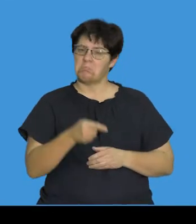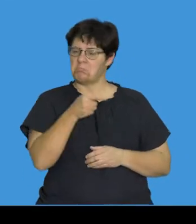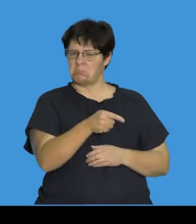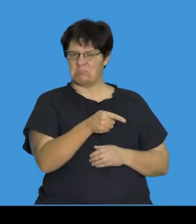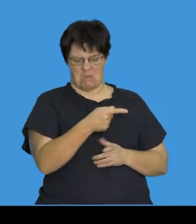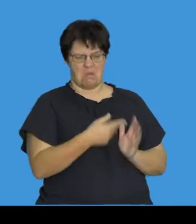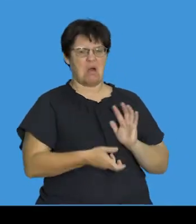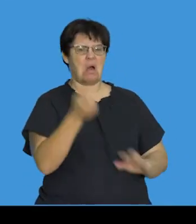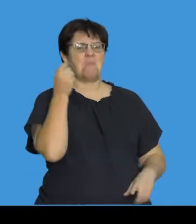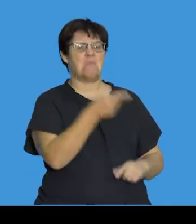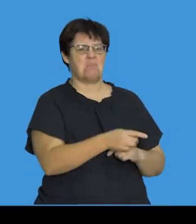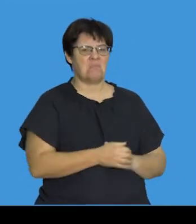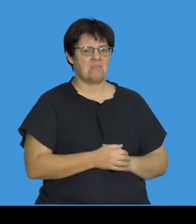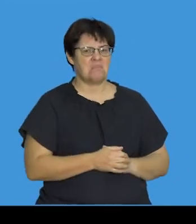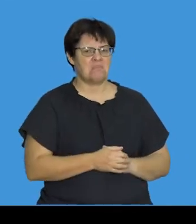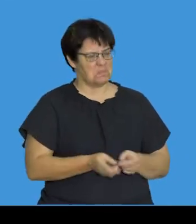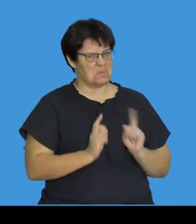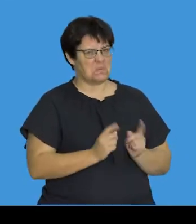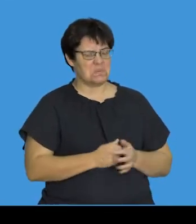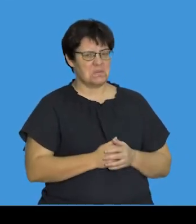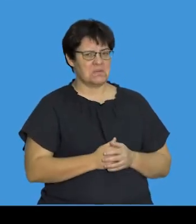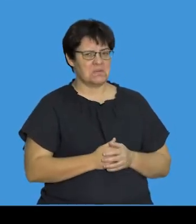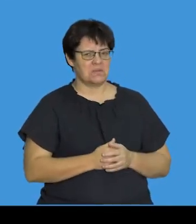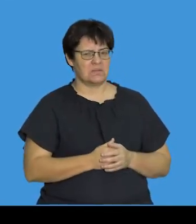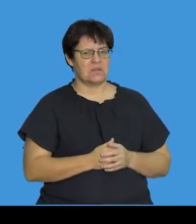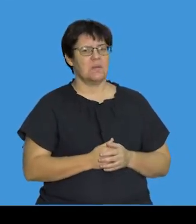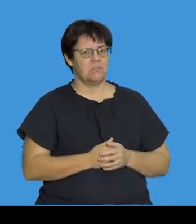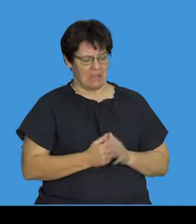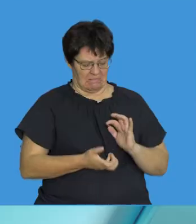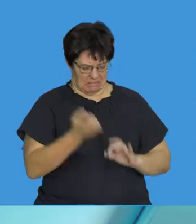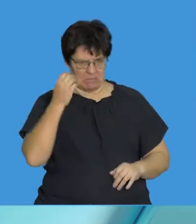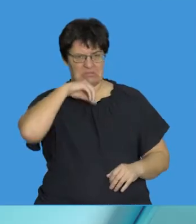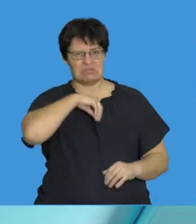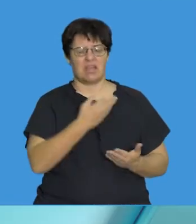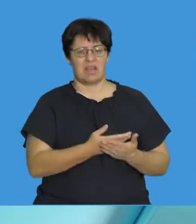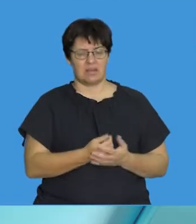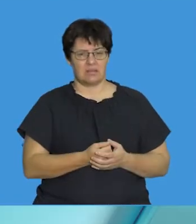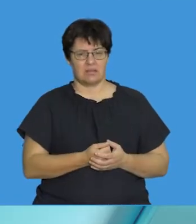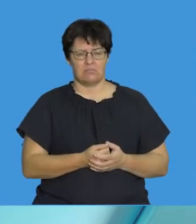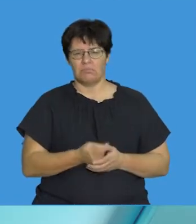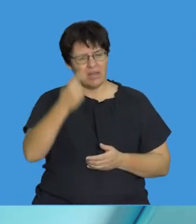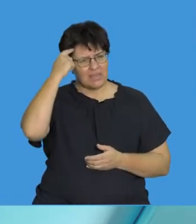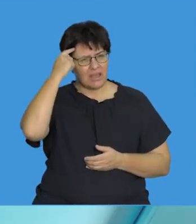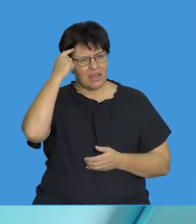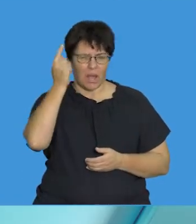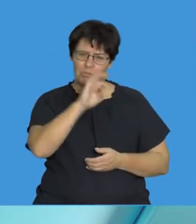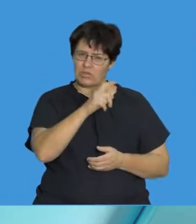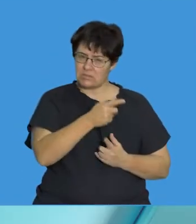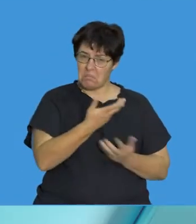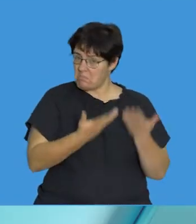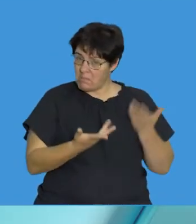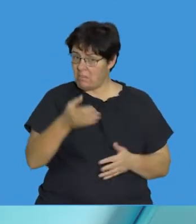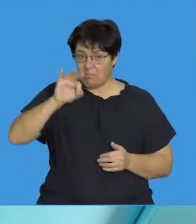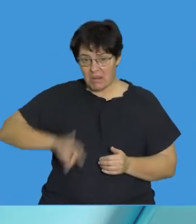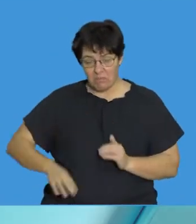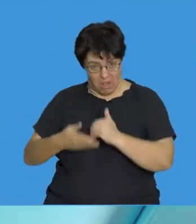harmful, could be really damaging to you. Have we ever wondered whether mutations can be beneficial